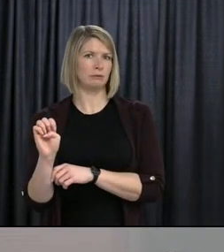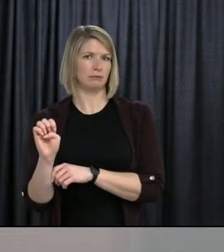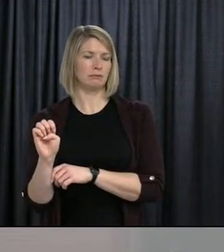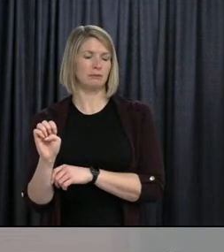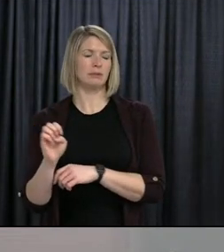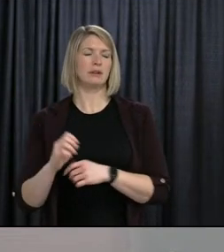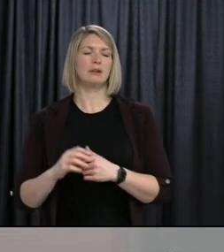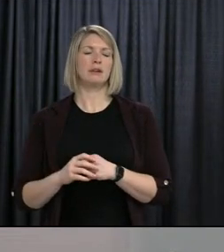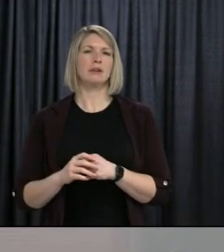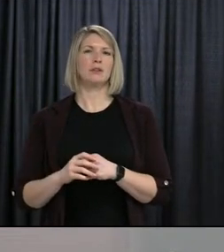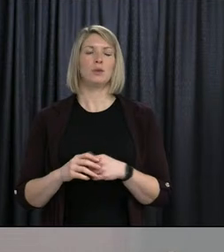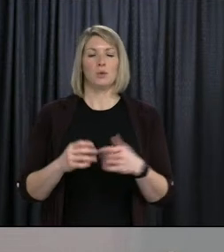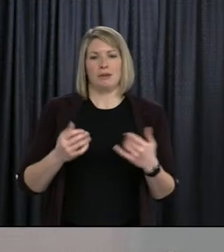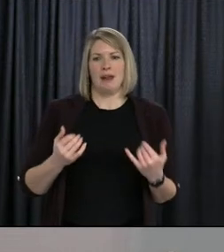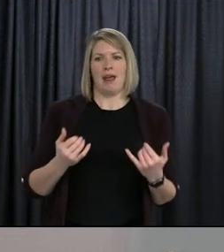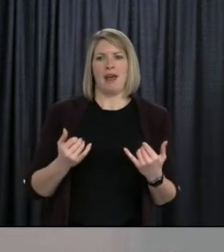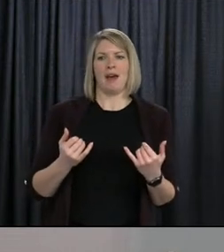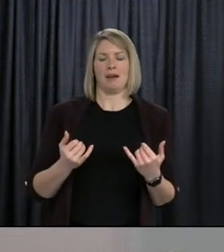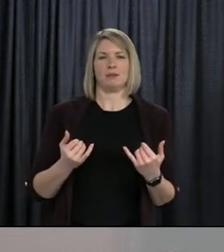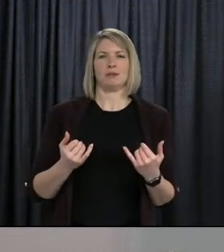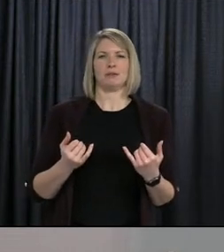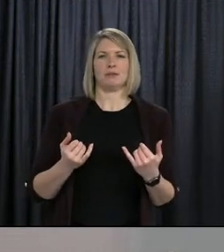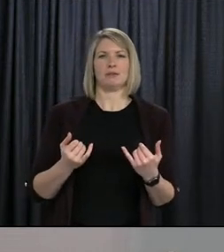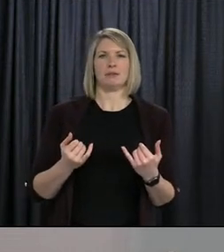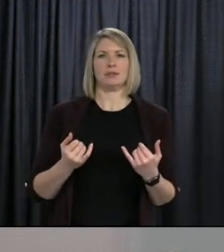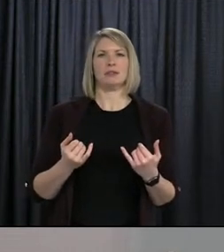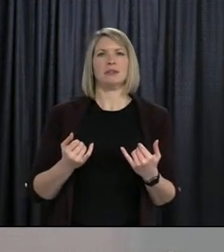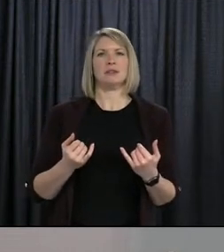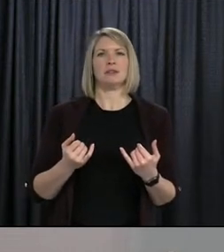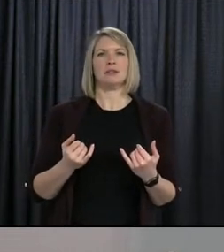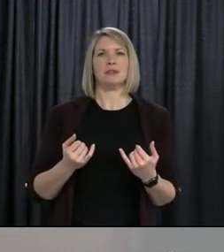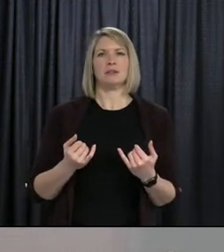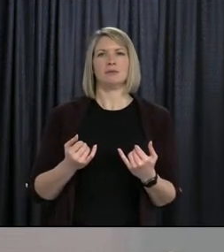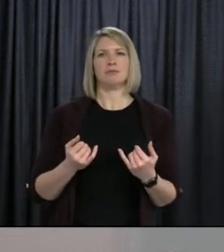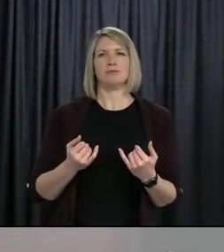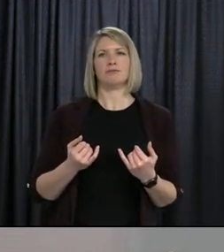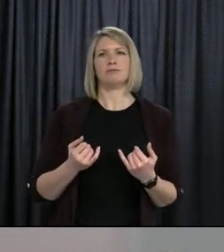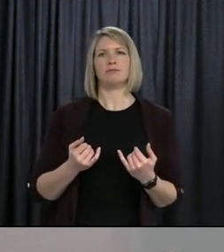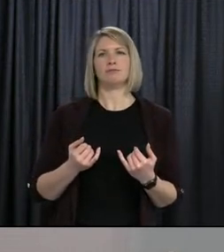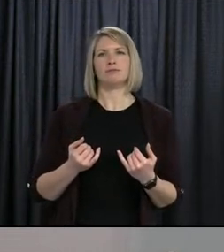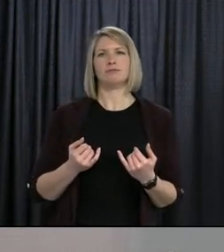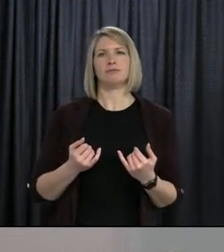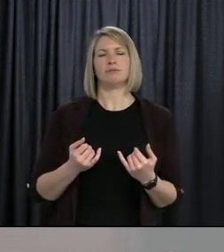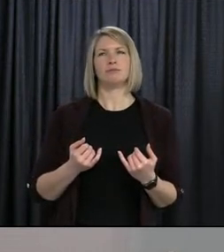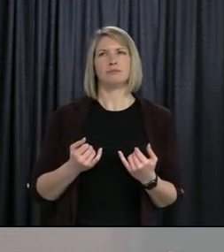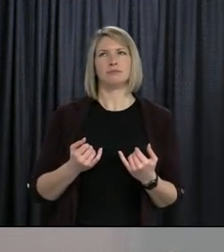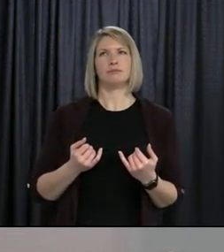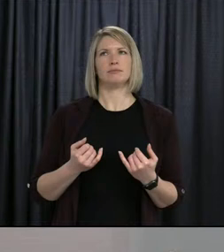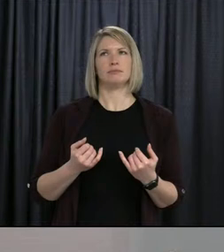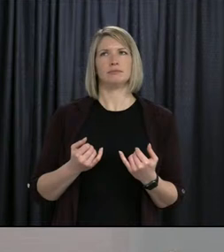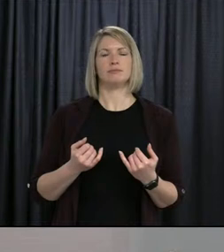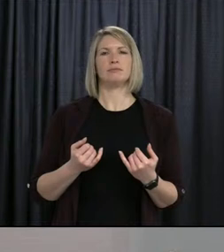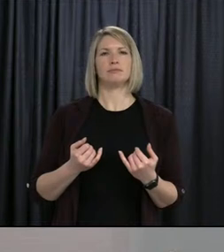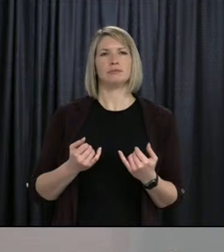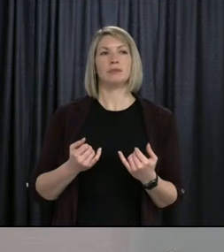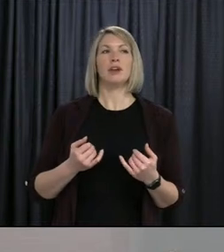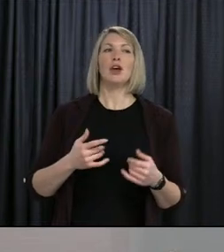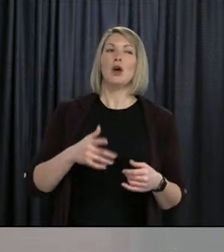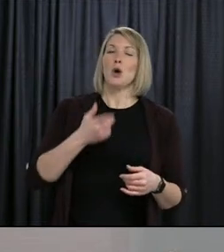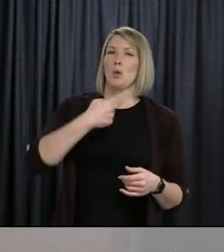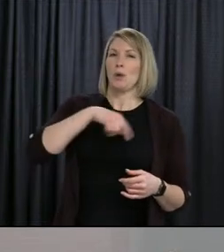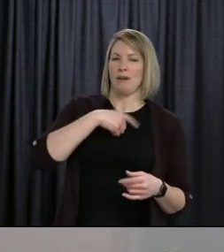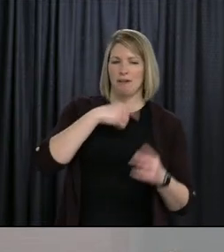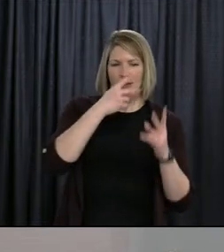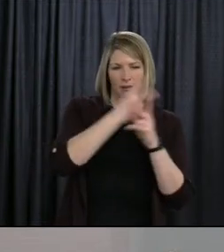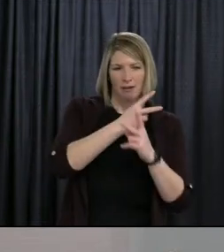situation and what sort of outcomes, you know, the NLESD might be tracking and how it